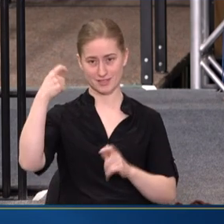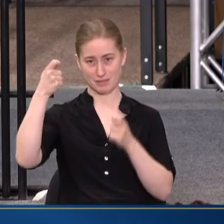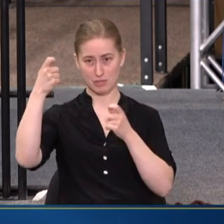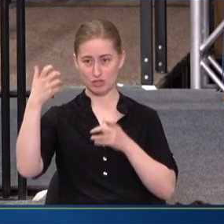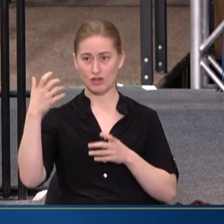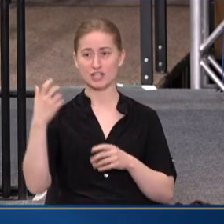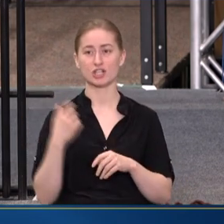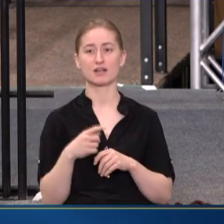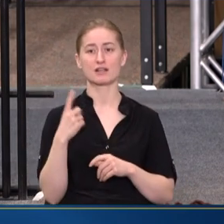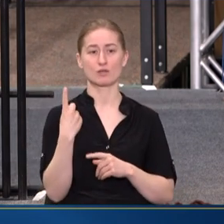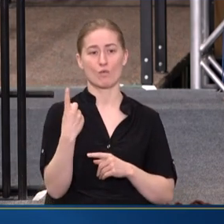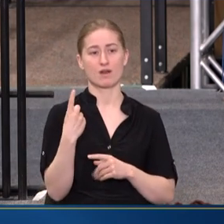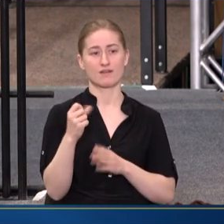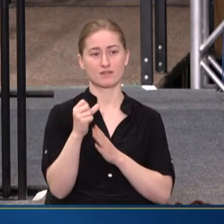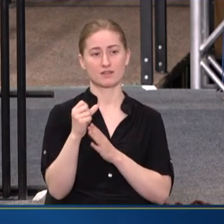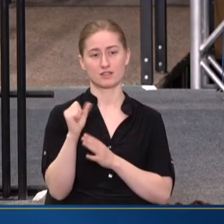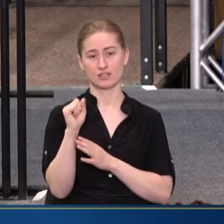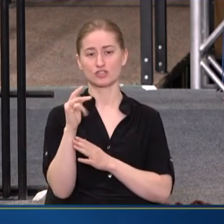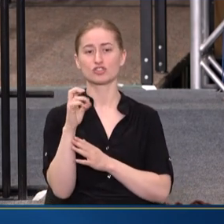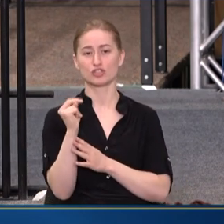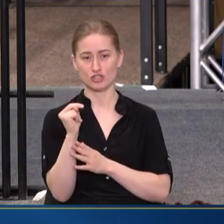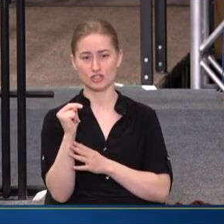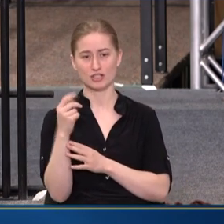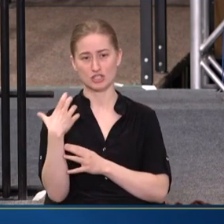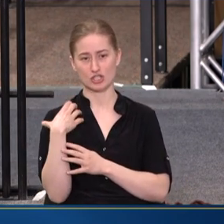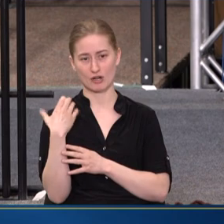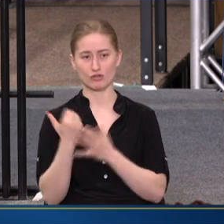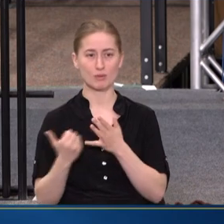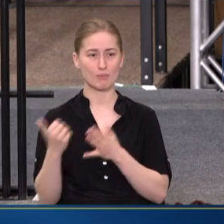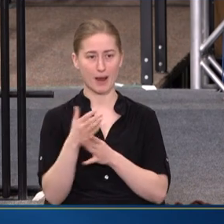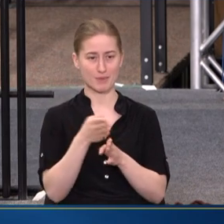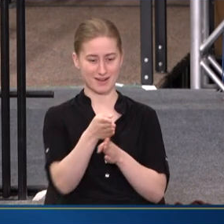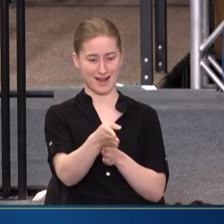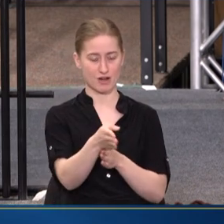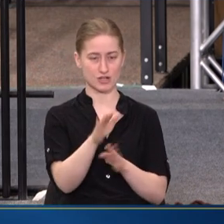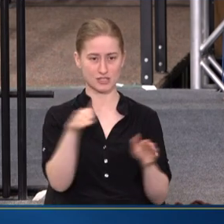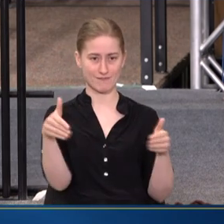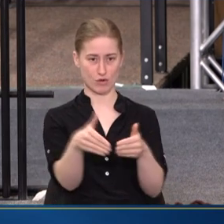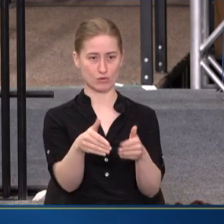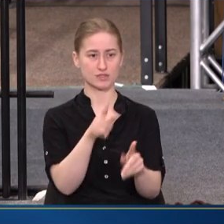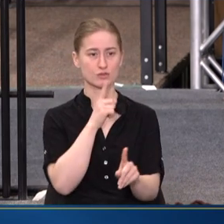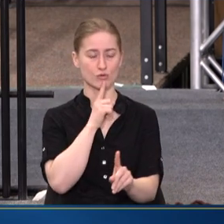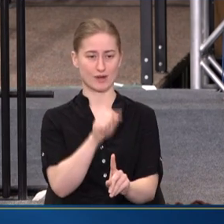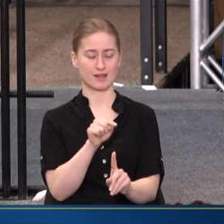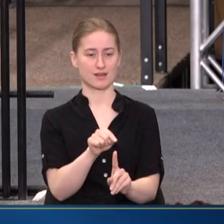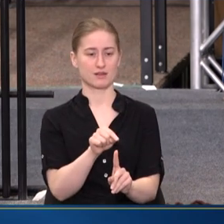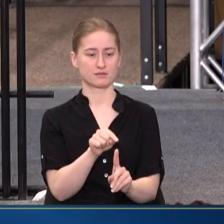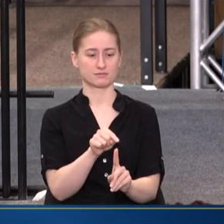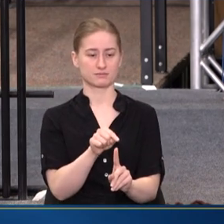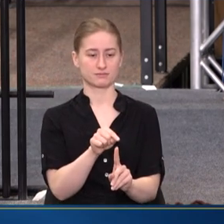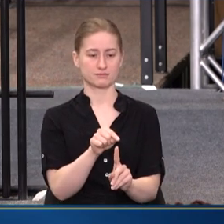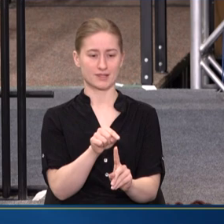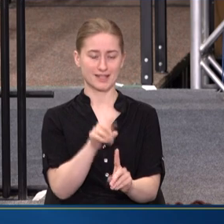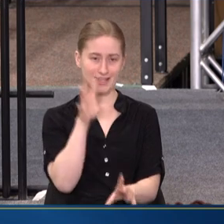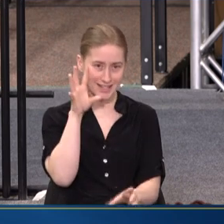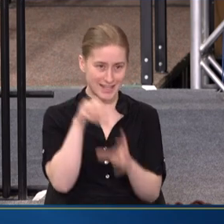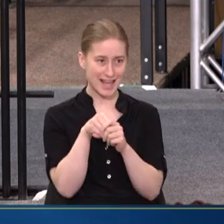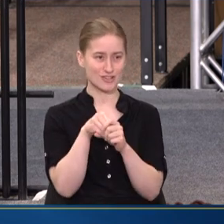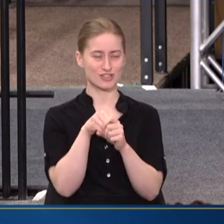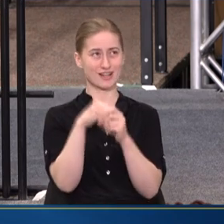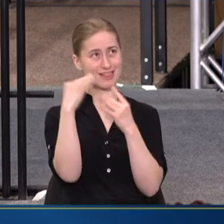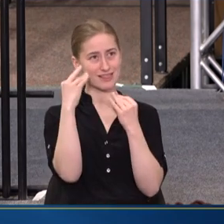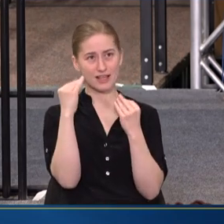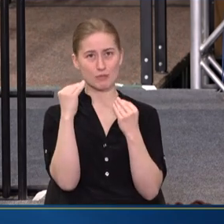THIS IS ONE OF THE SURGEON GENERAL'S PRIMARY AREAS OF FOCUS OF REALLY JUST ENGAGING AND